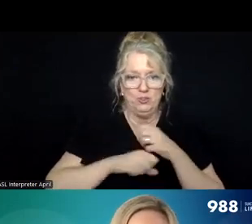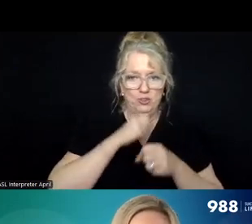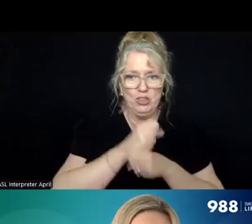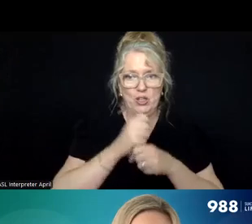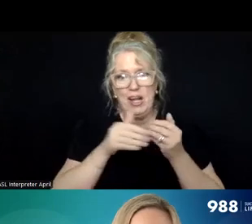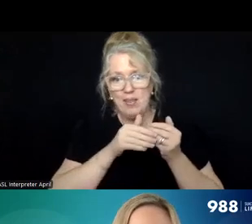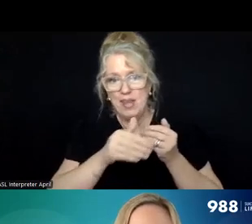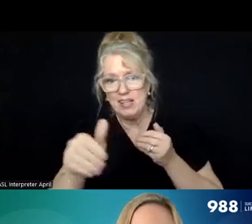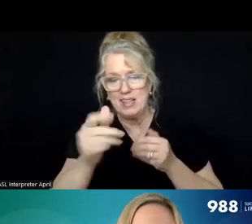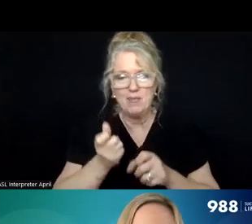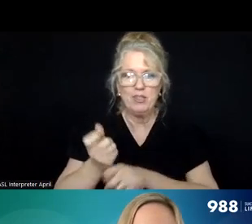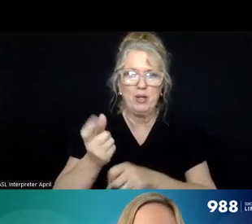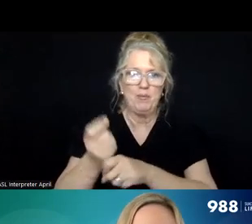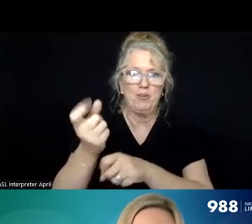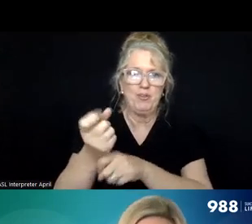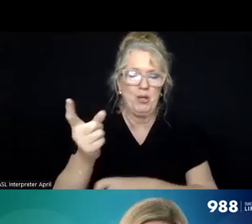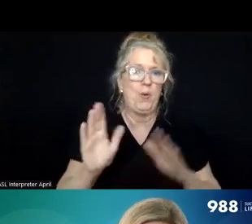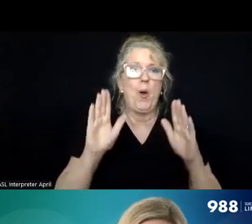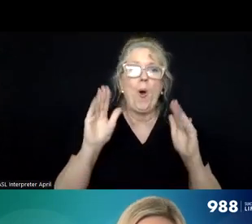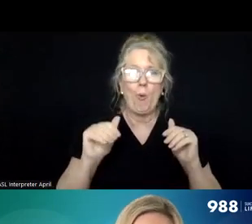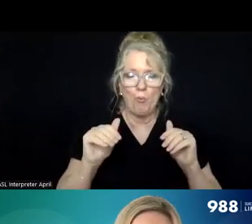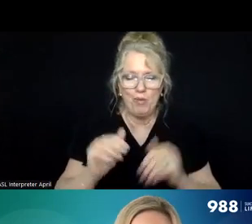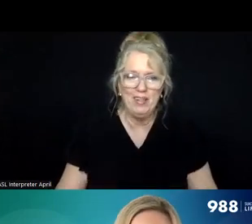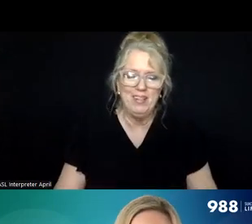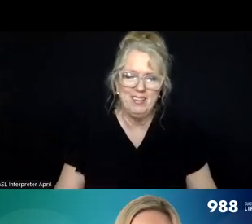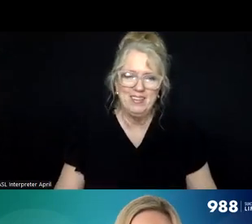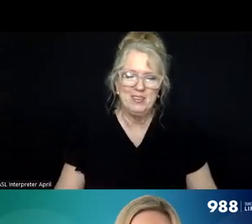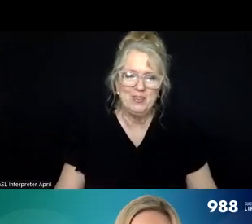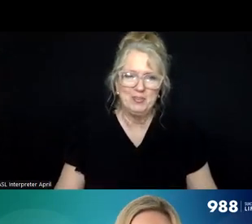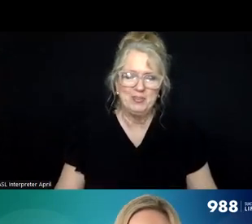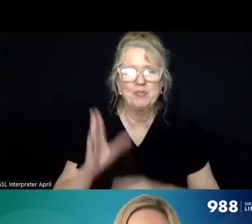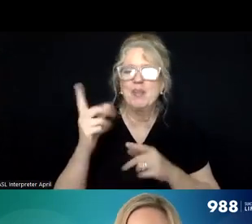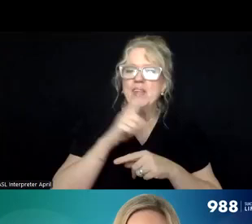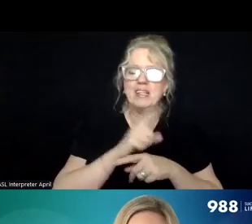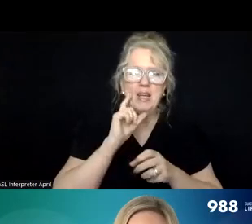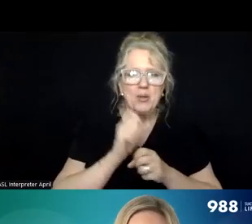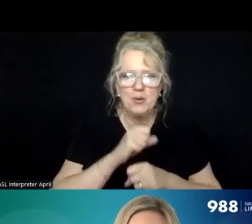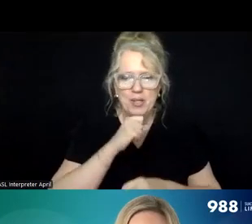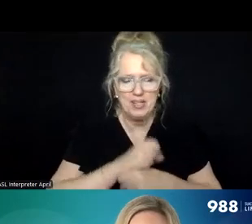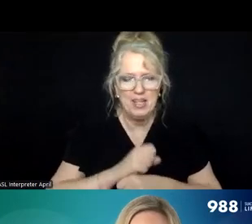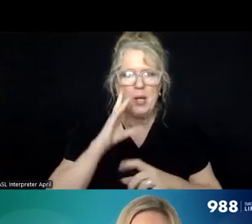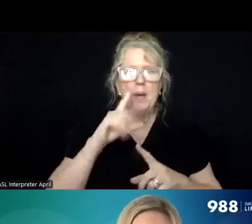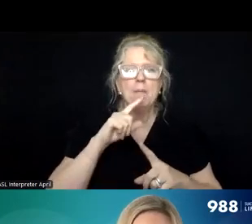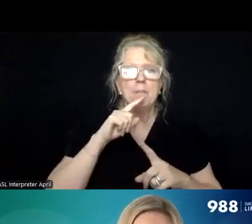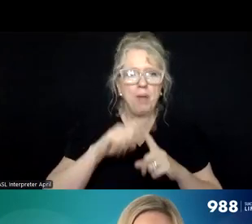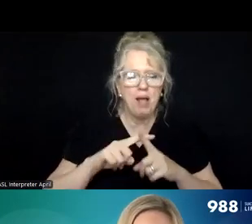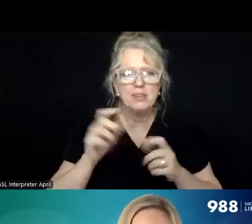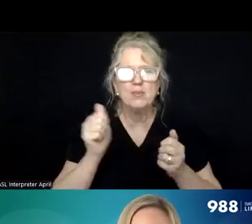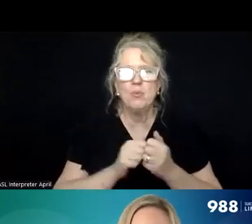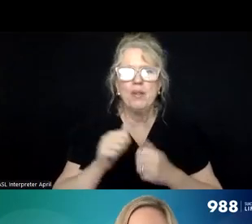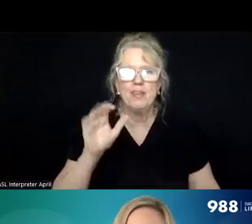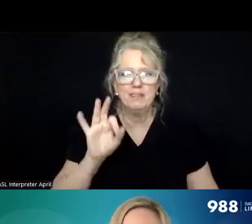following hopefully. Uh, and what that is, is a day to create positive, positive buzz around nine,